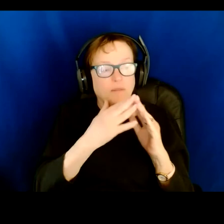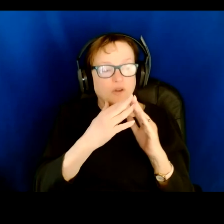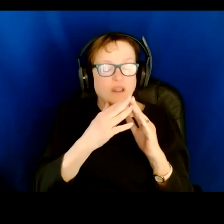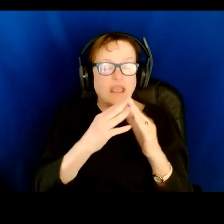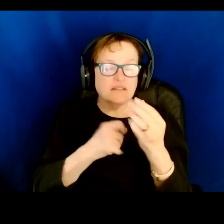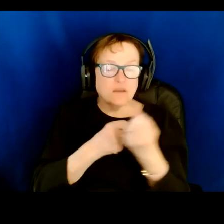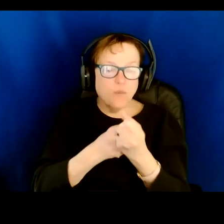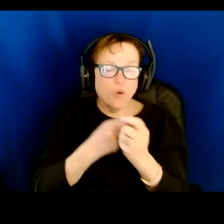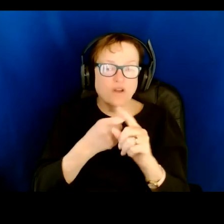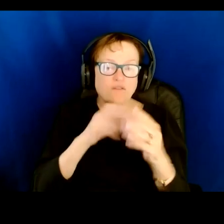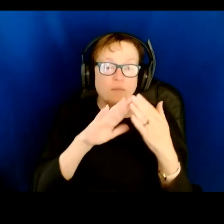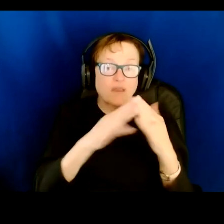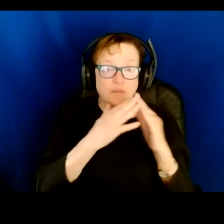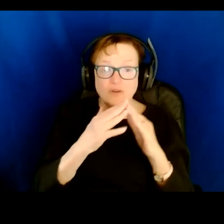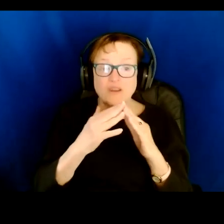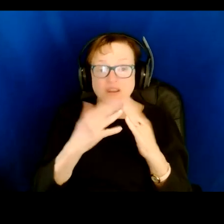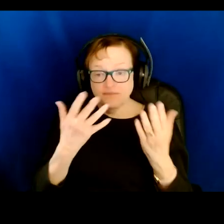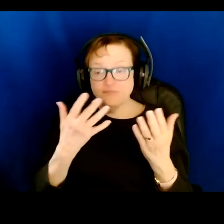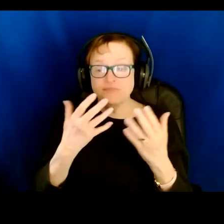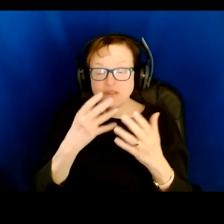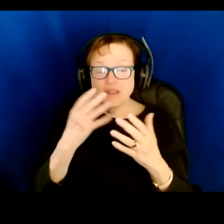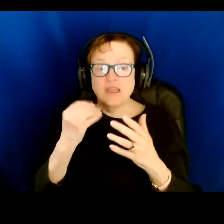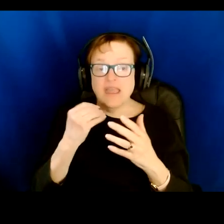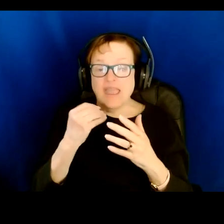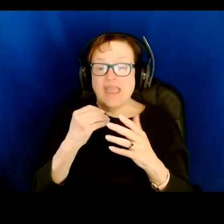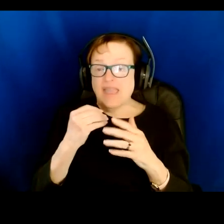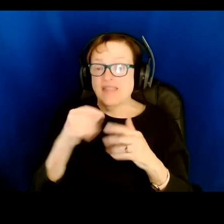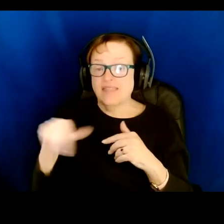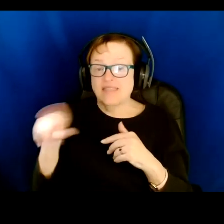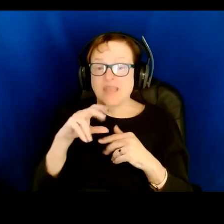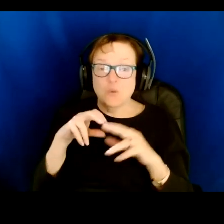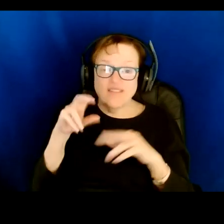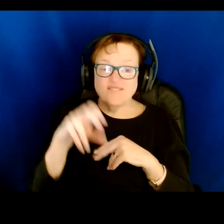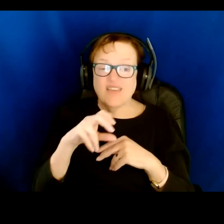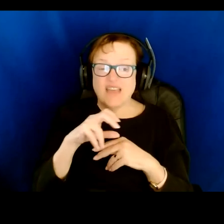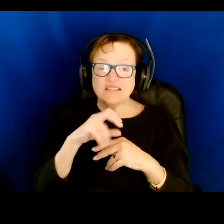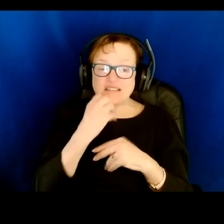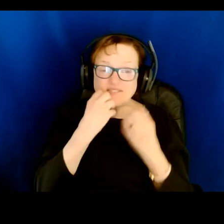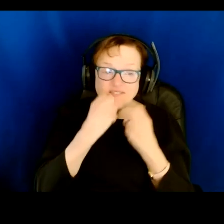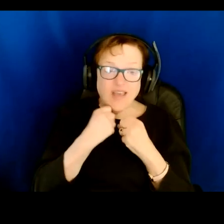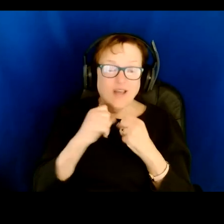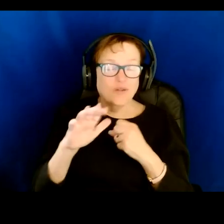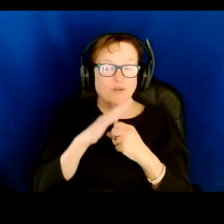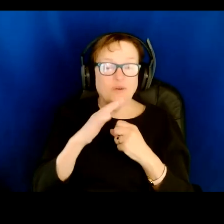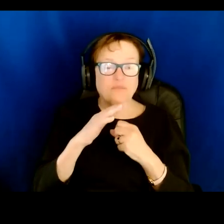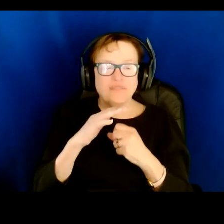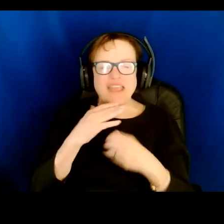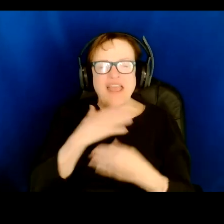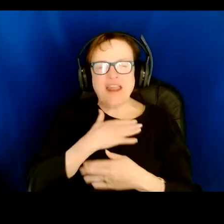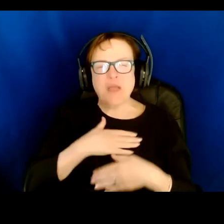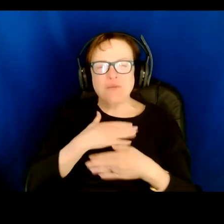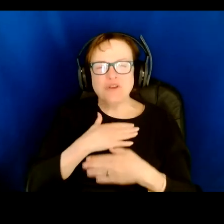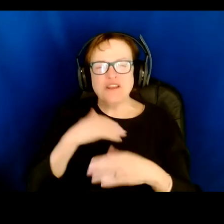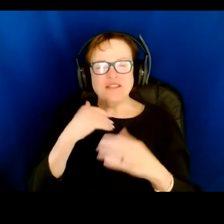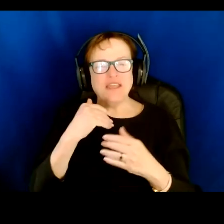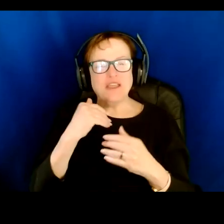community, and actually, you know, invested in, in that sense. I also appreciated that you folks would love some